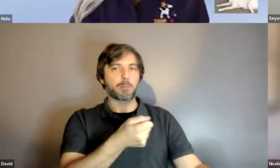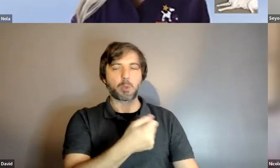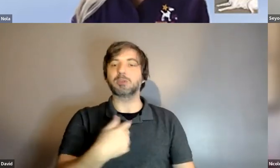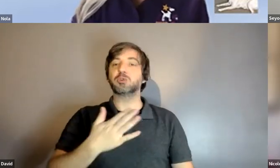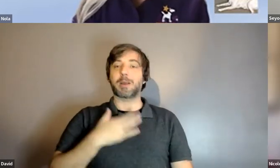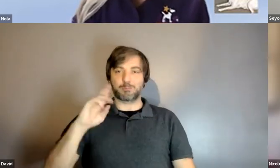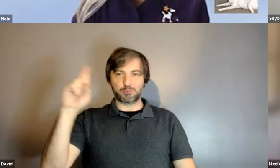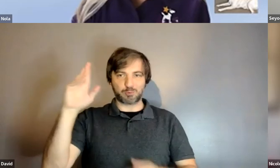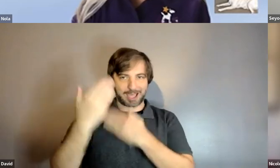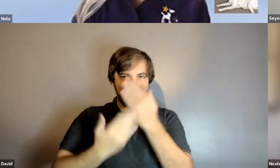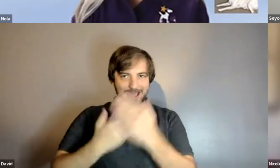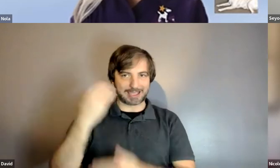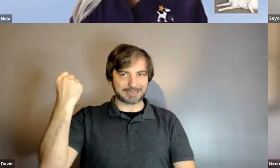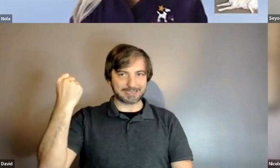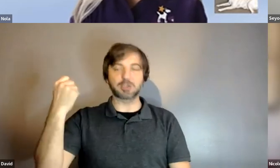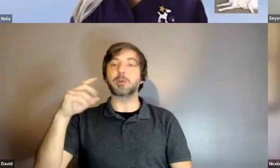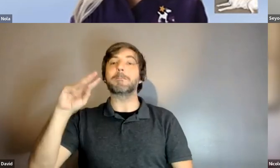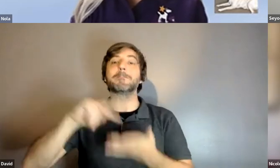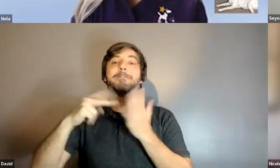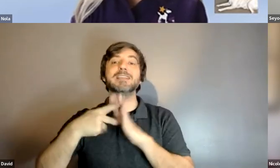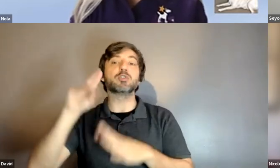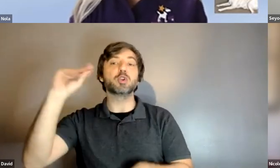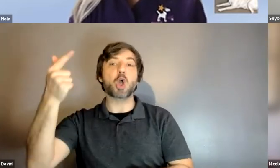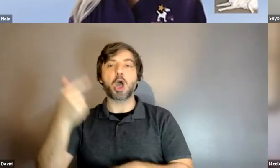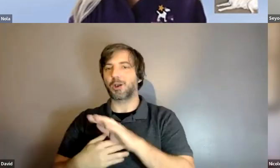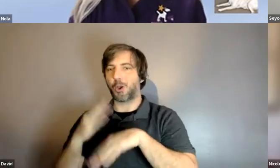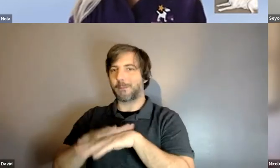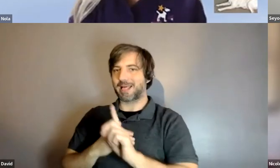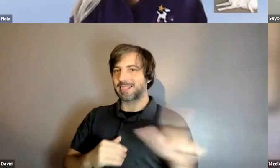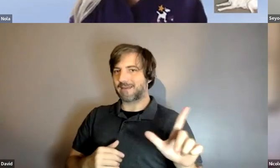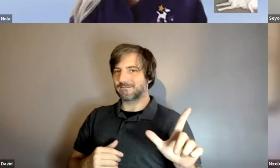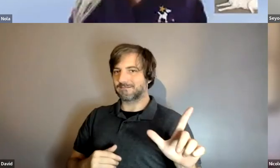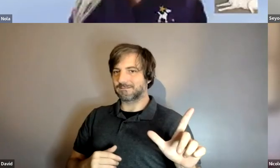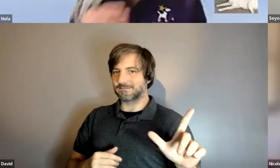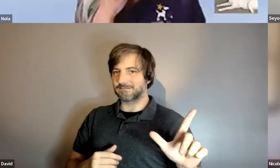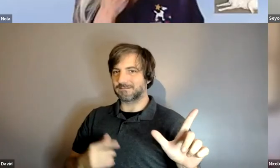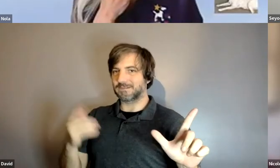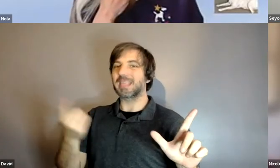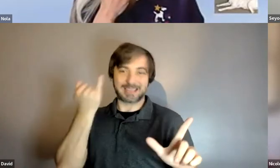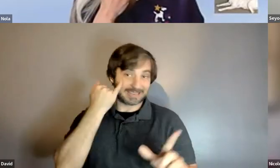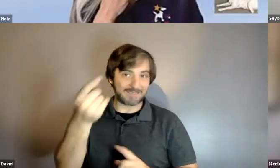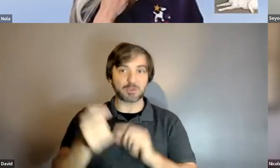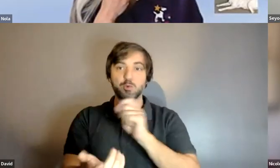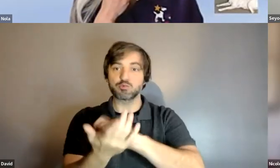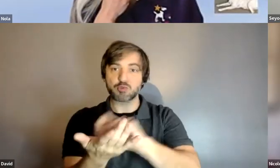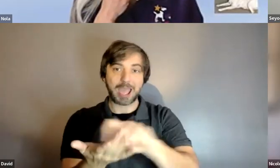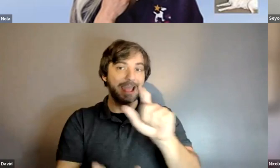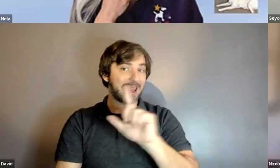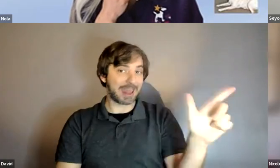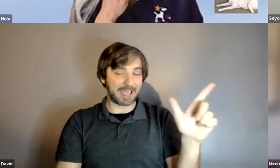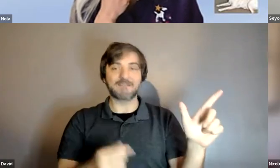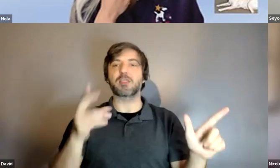so dog always stays on my left and that's for advice for separate folks who are left-handed the dogs goes on your right um